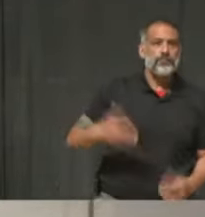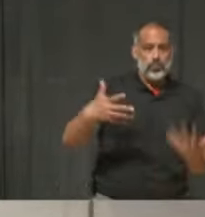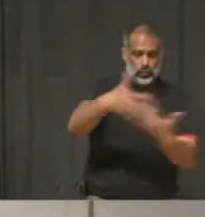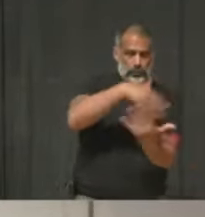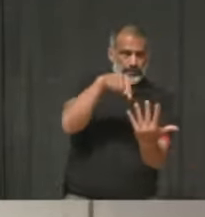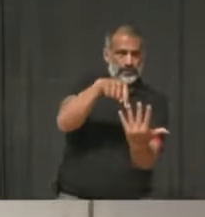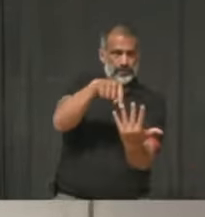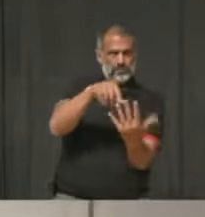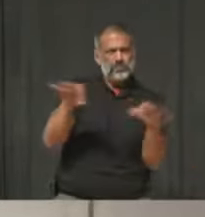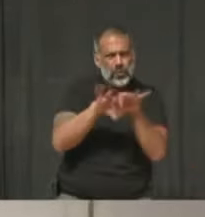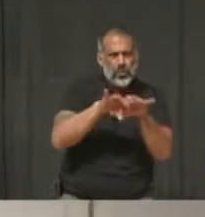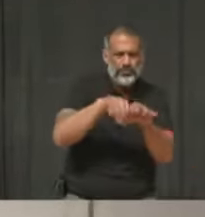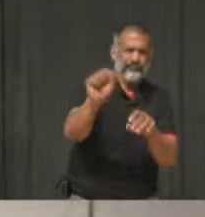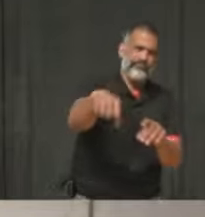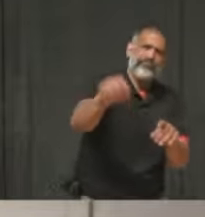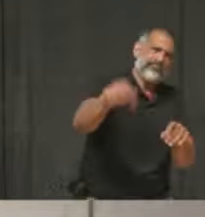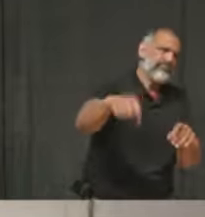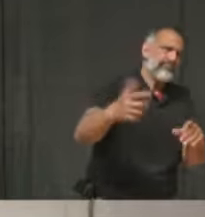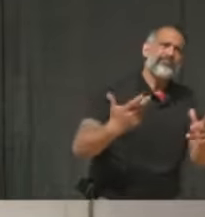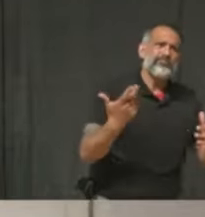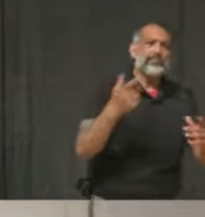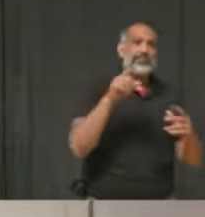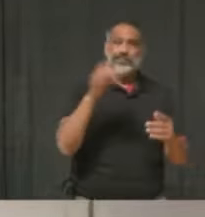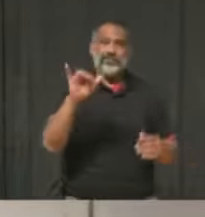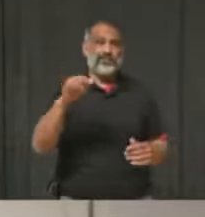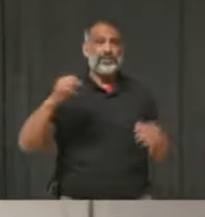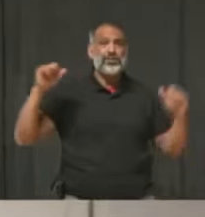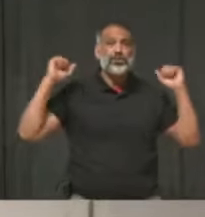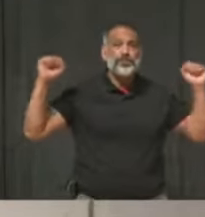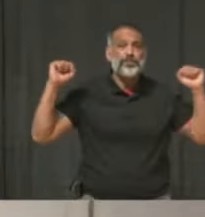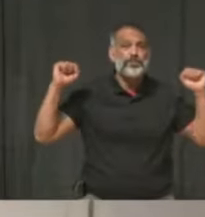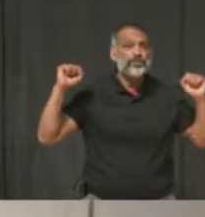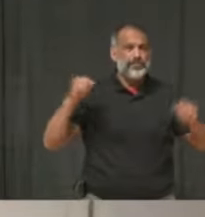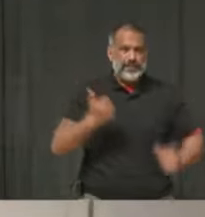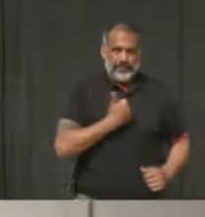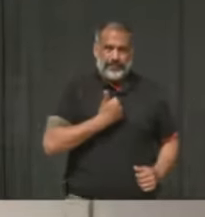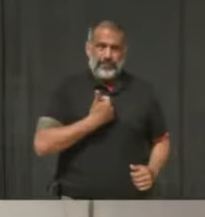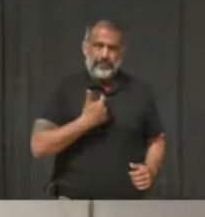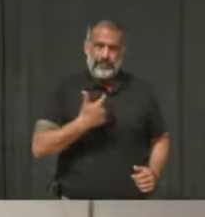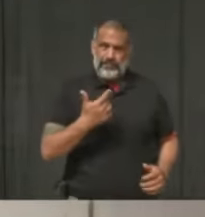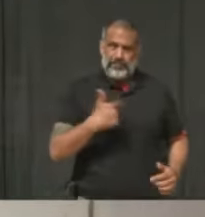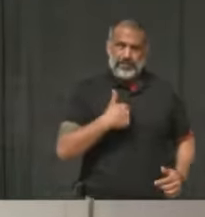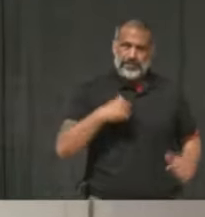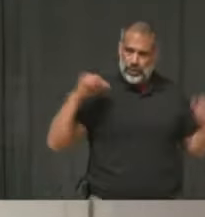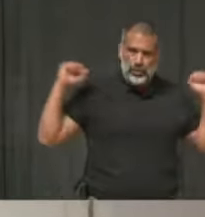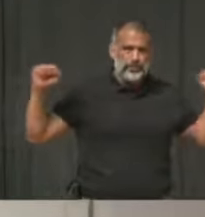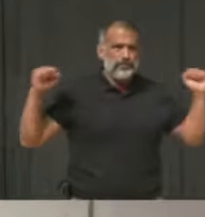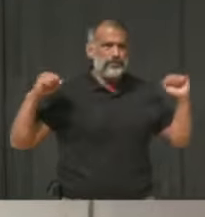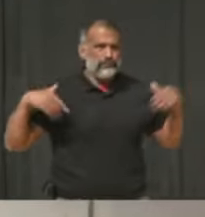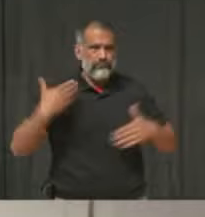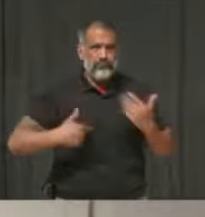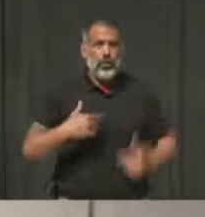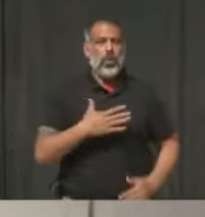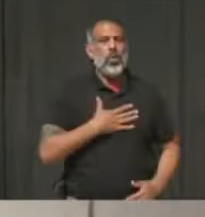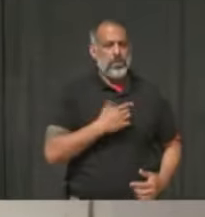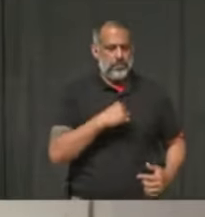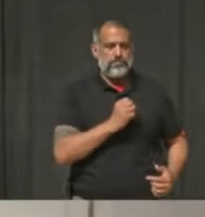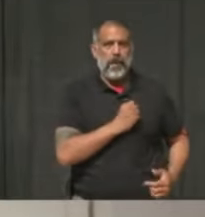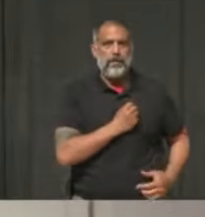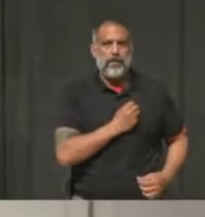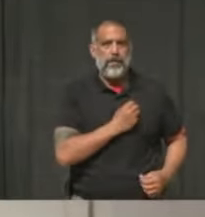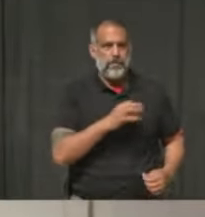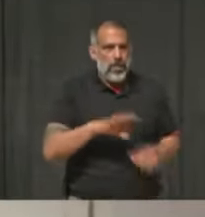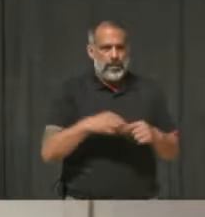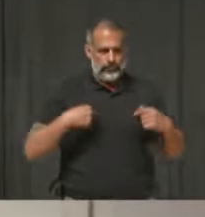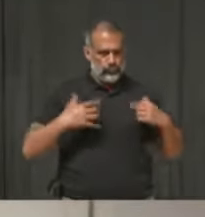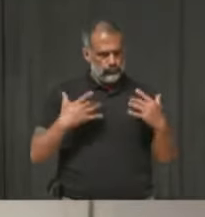And it will also help, you know, to get us, including myself, you know, to stay fit again or become fit again. If we're allowed